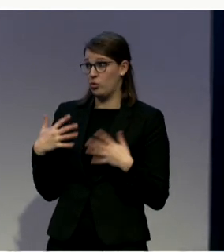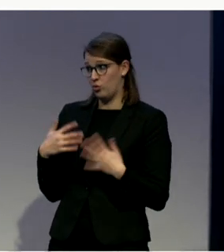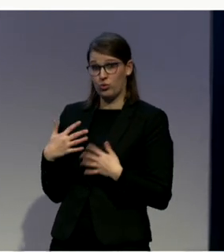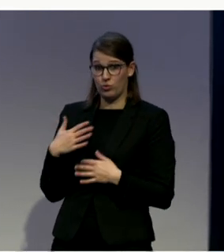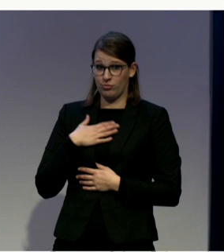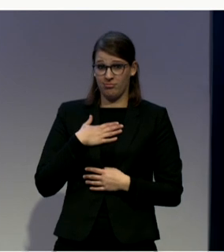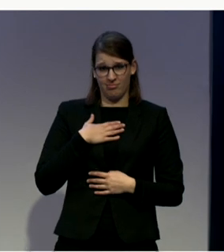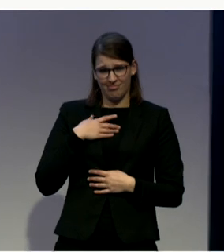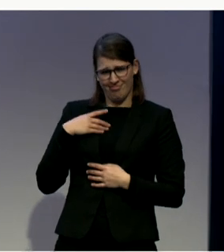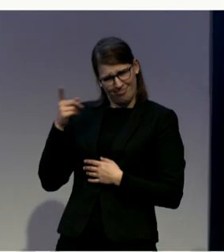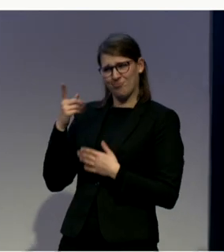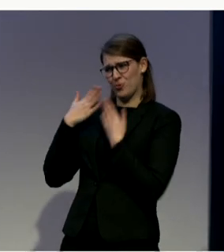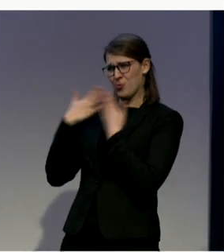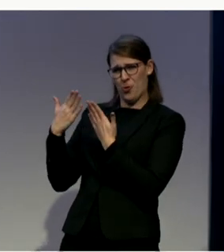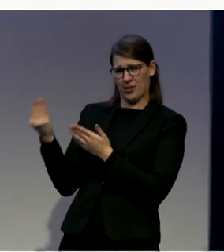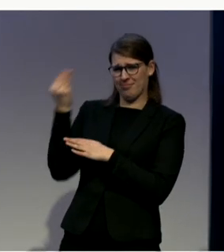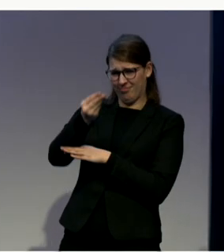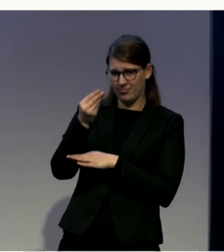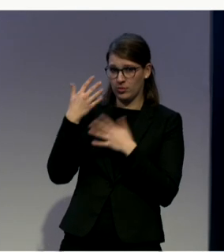trust in your relationships.